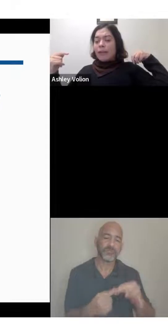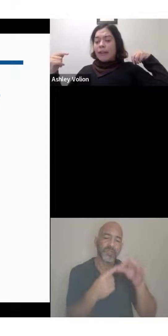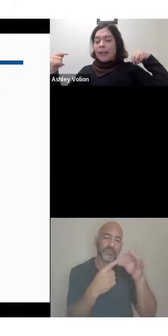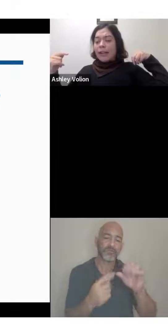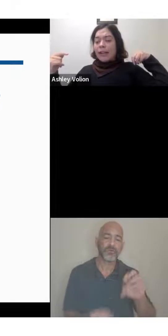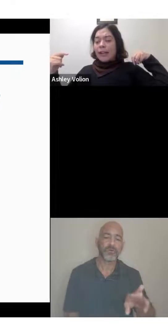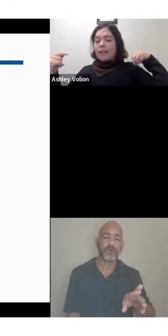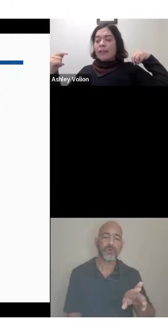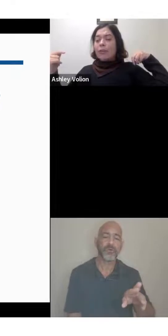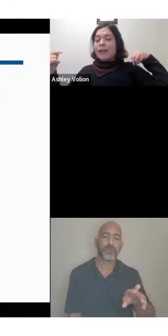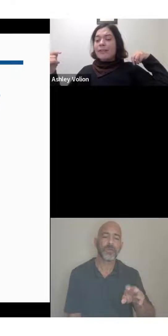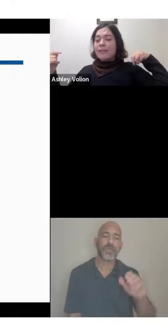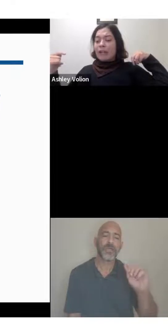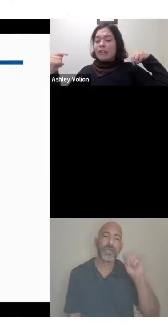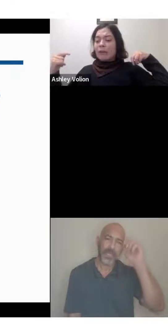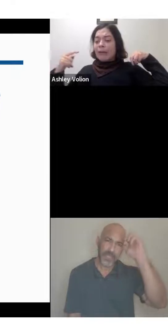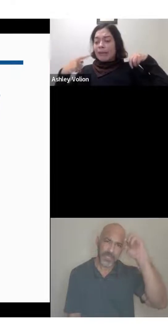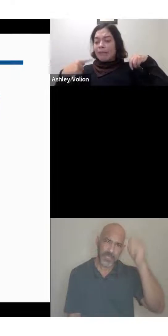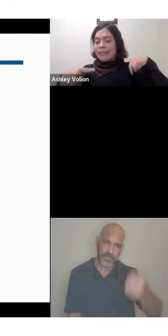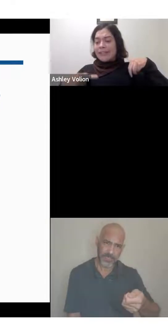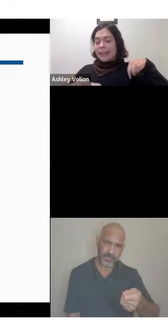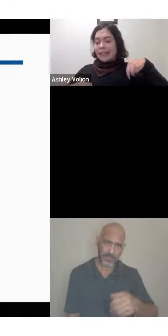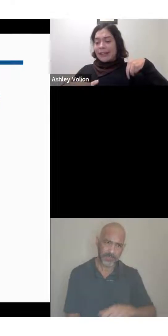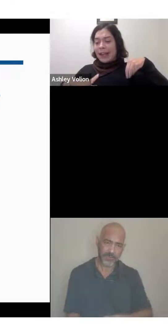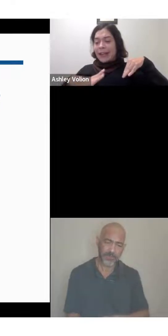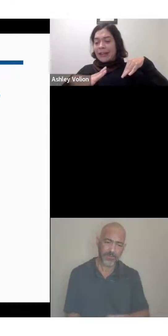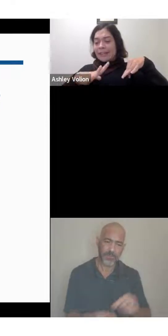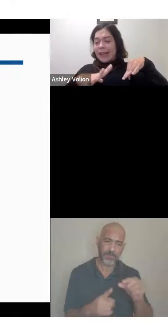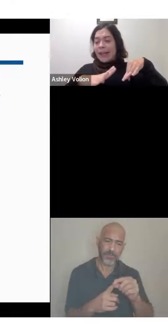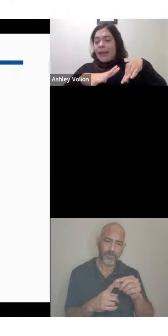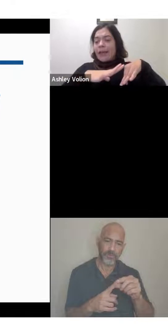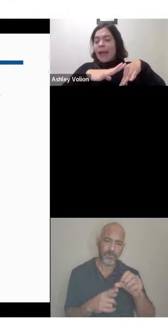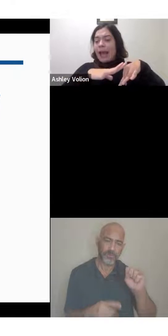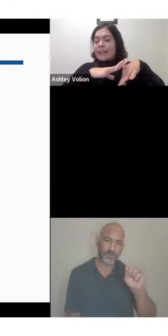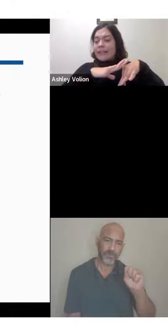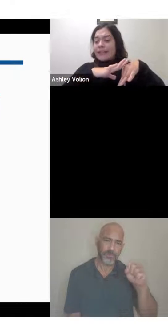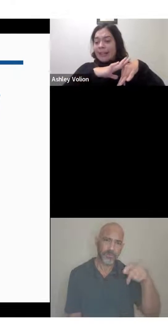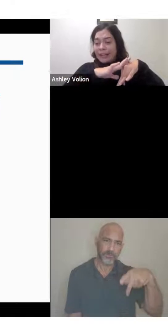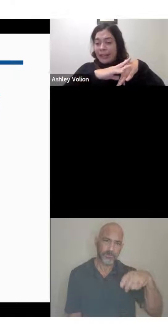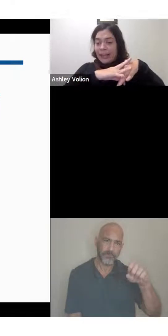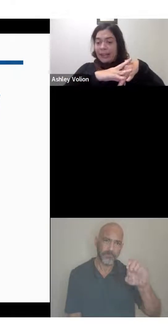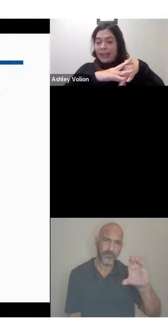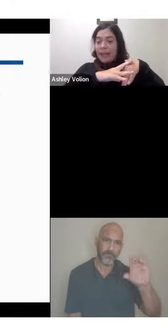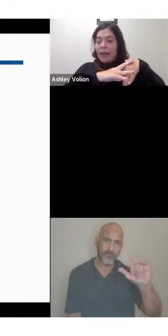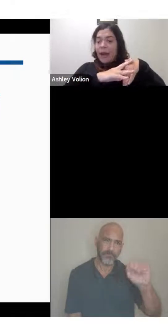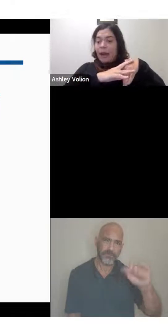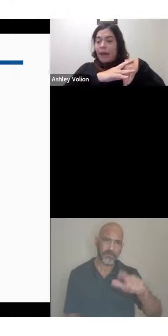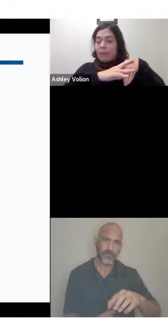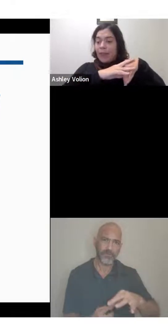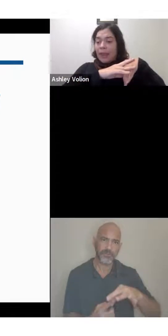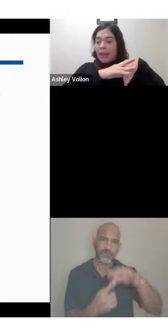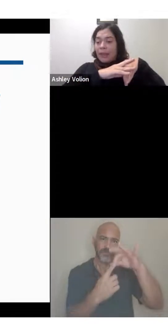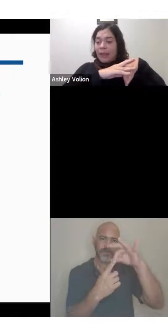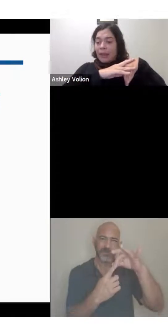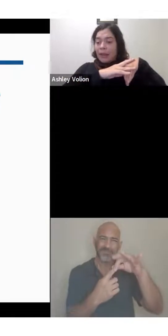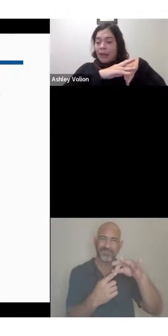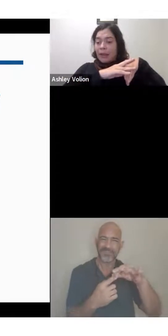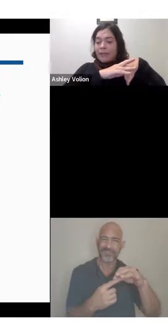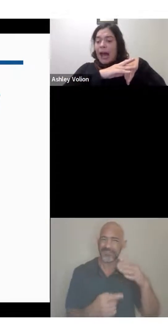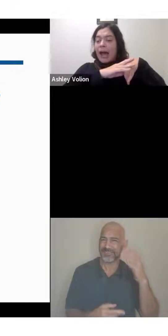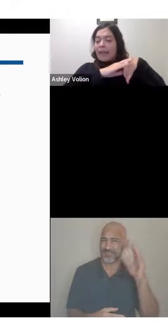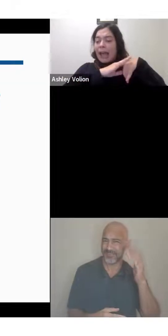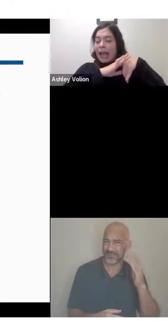community, the word special can be seen as hand ascending and